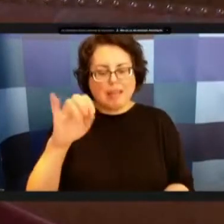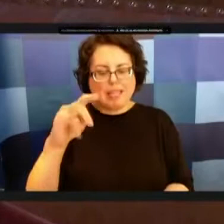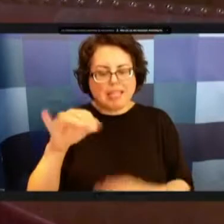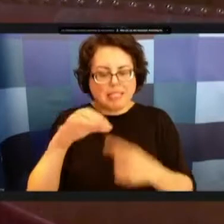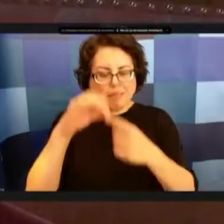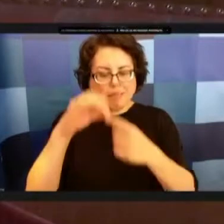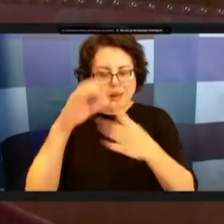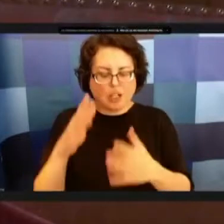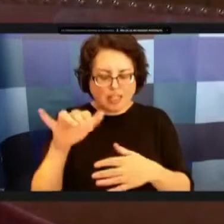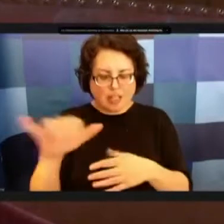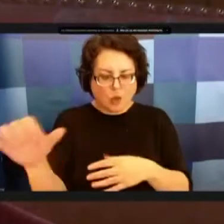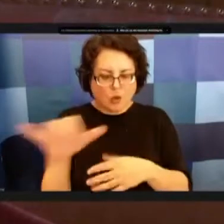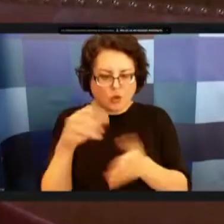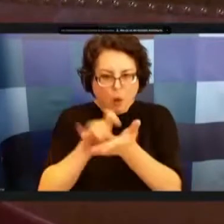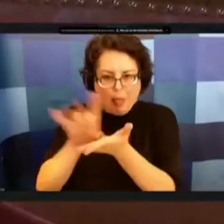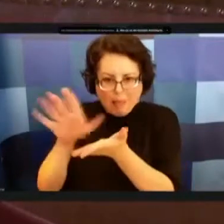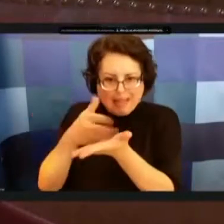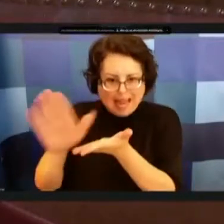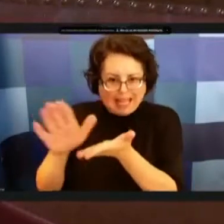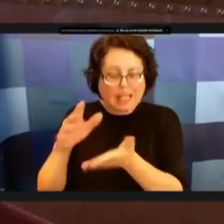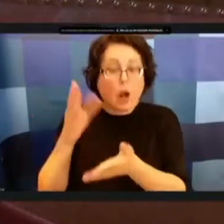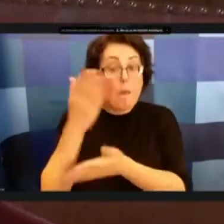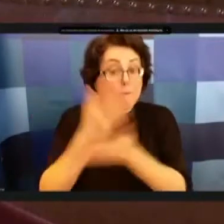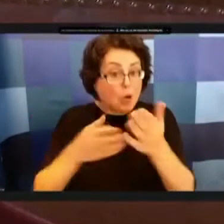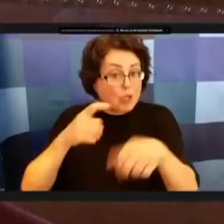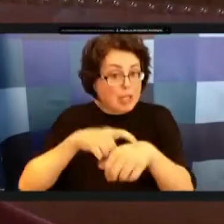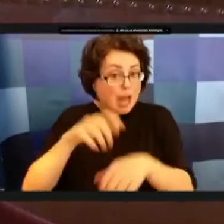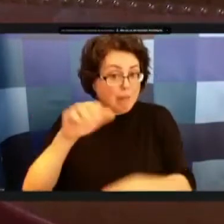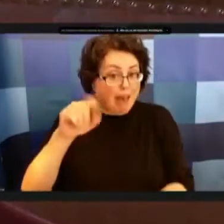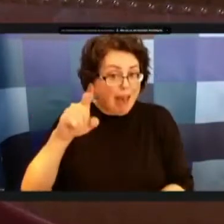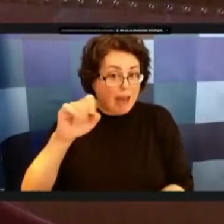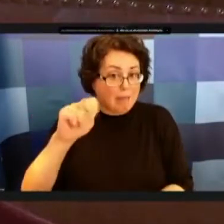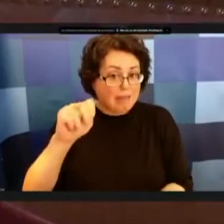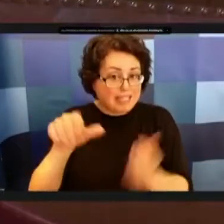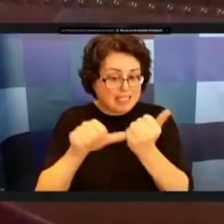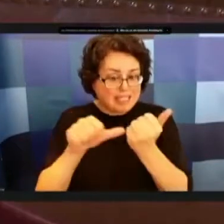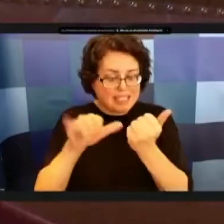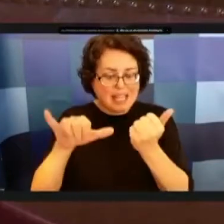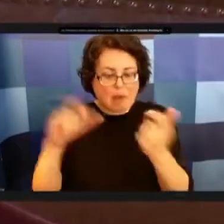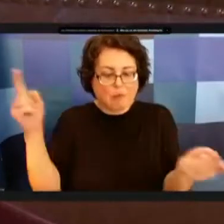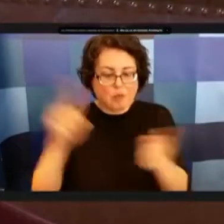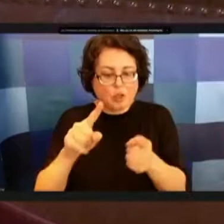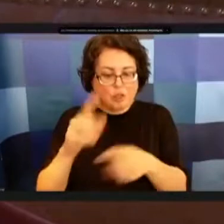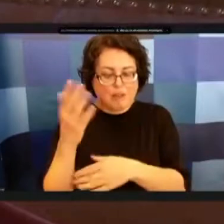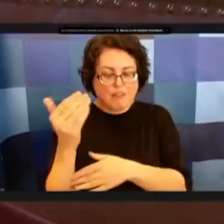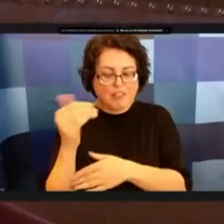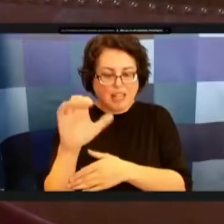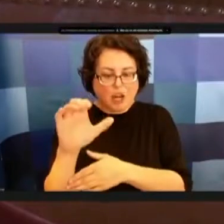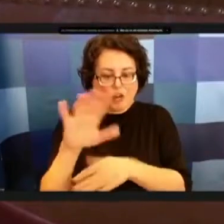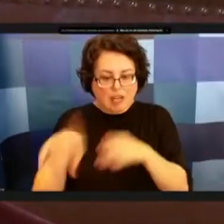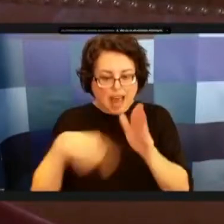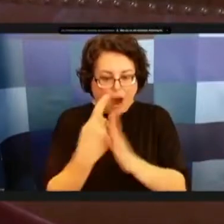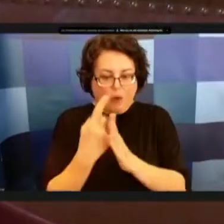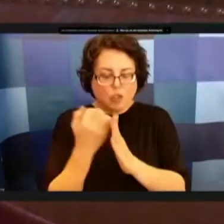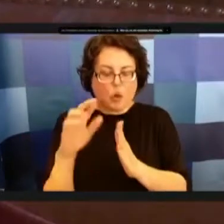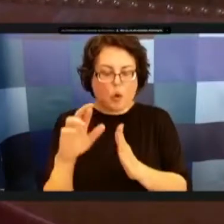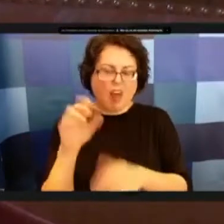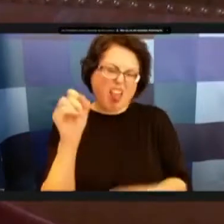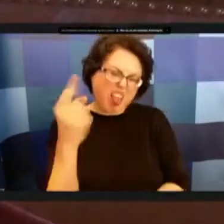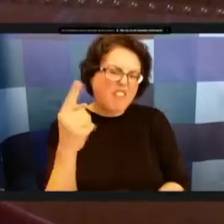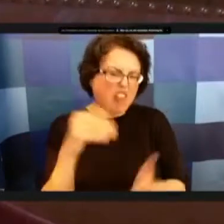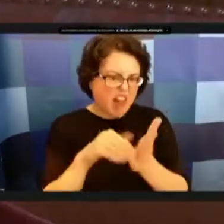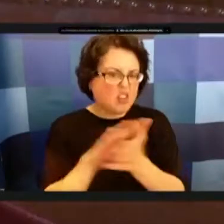eliminated part-time administrative assistance uh reduced by 1500 hours or uh eleven thousand dollars